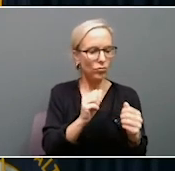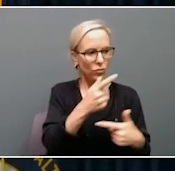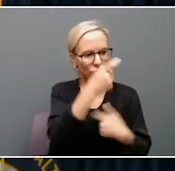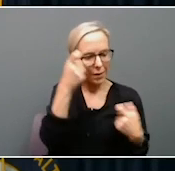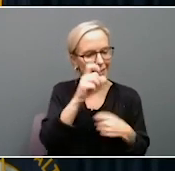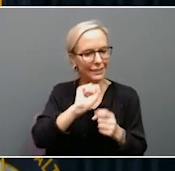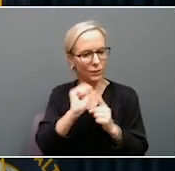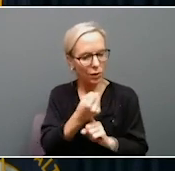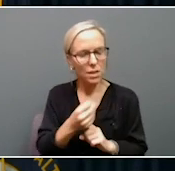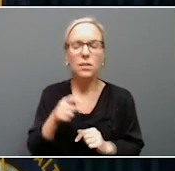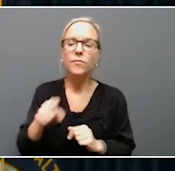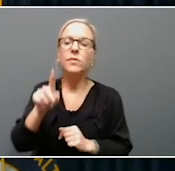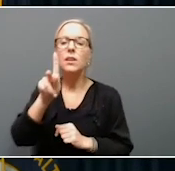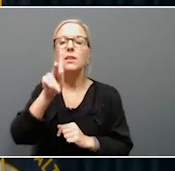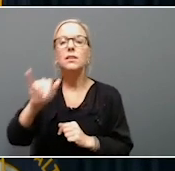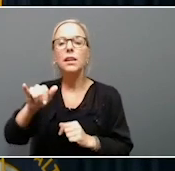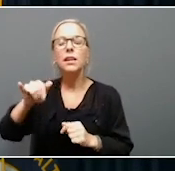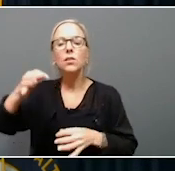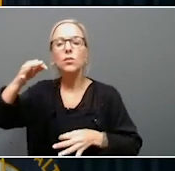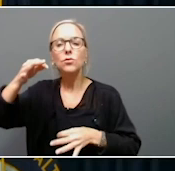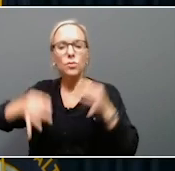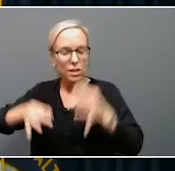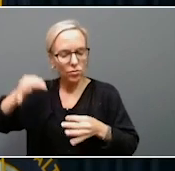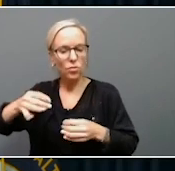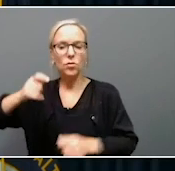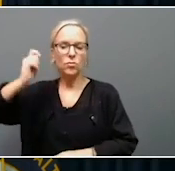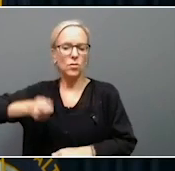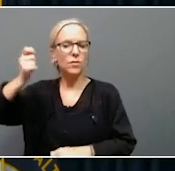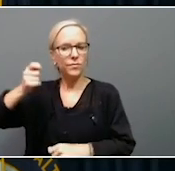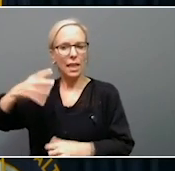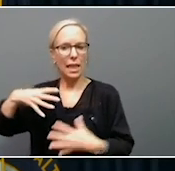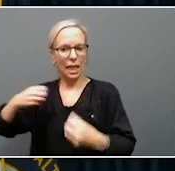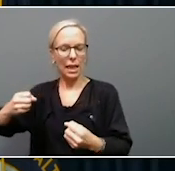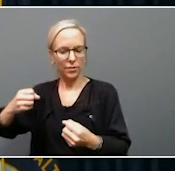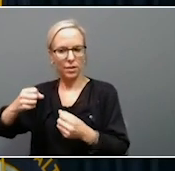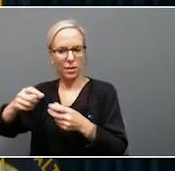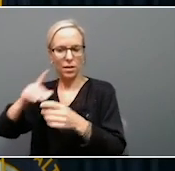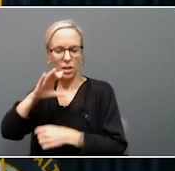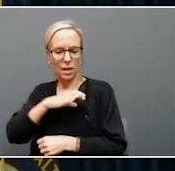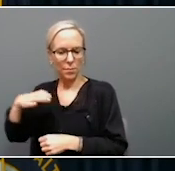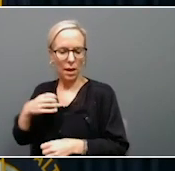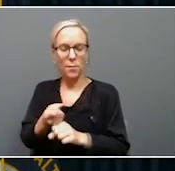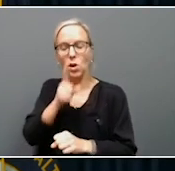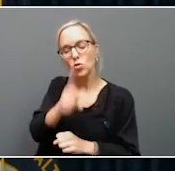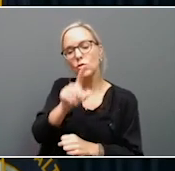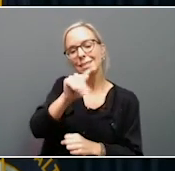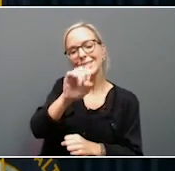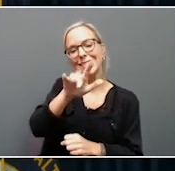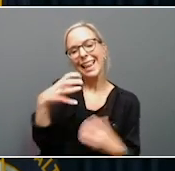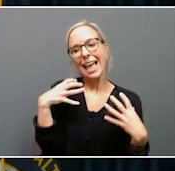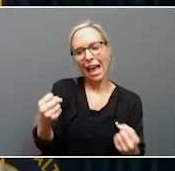Kentucky Judicial Mental Health Commission. I signed legislation to make telehealth more available to everyone.